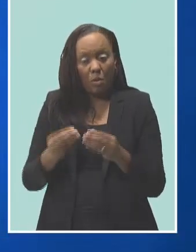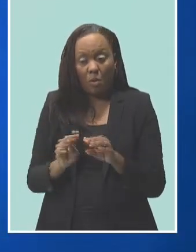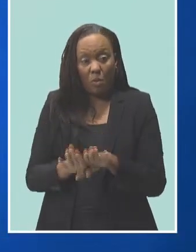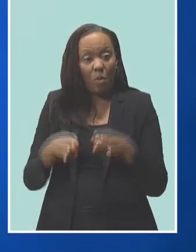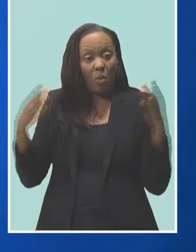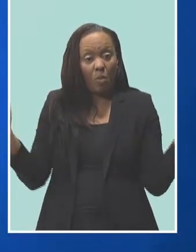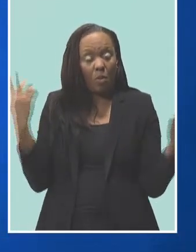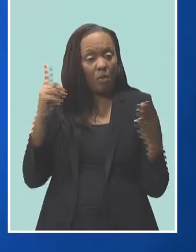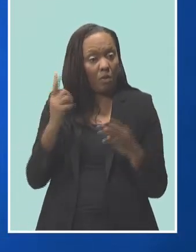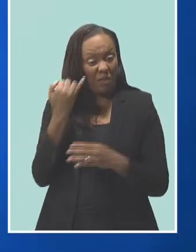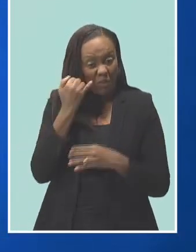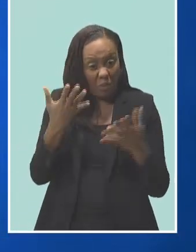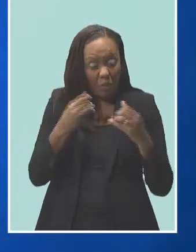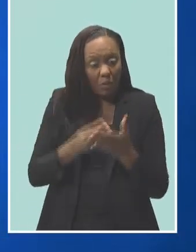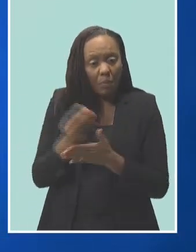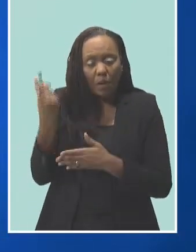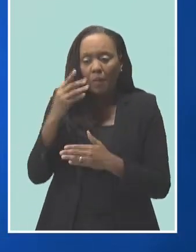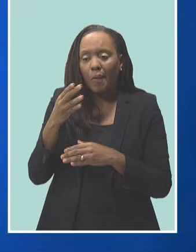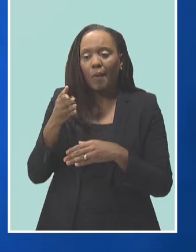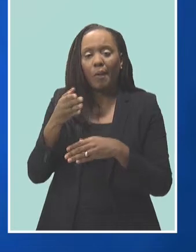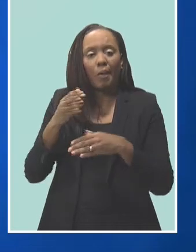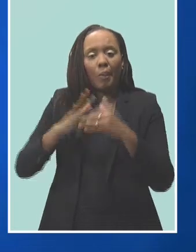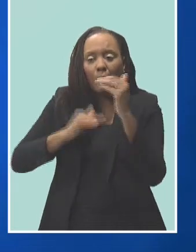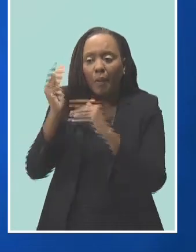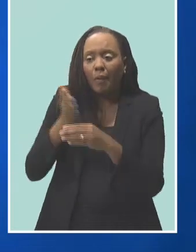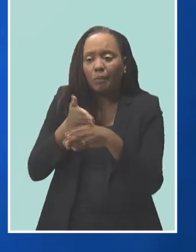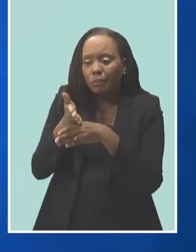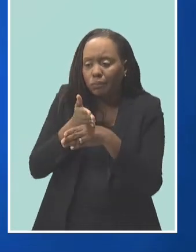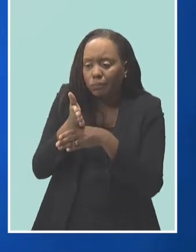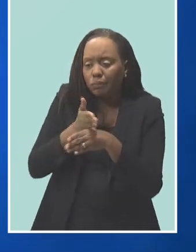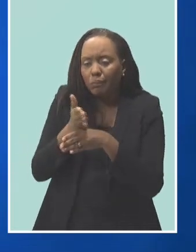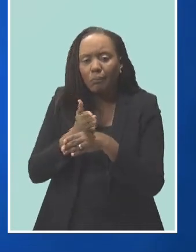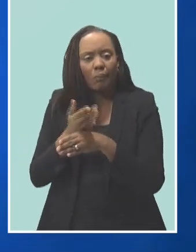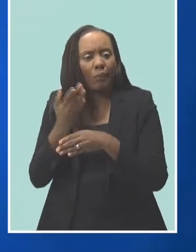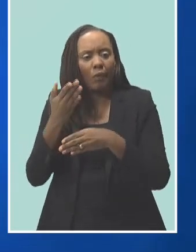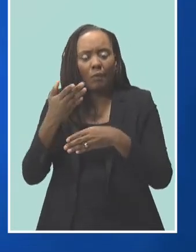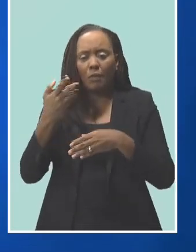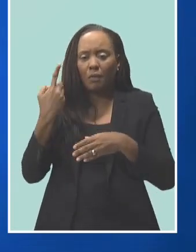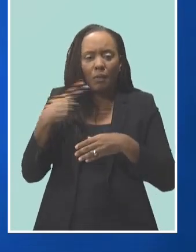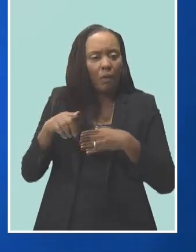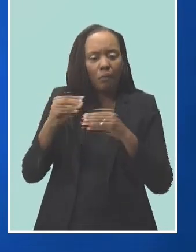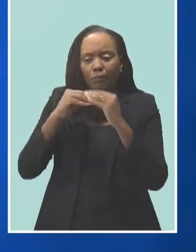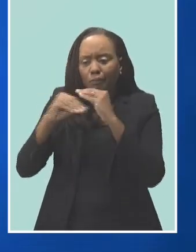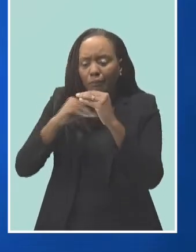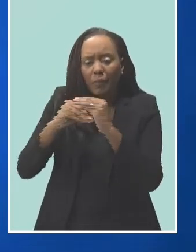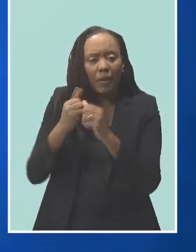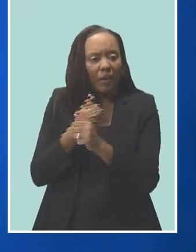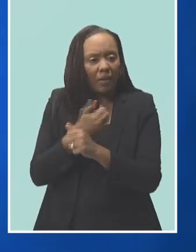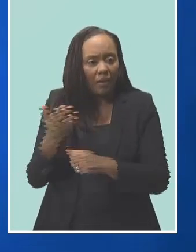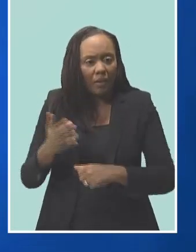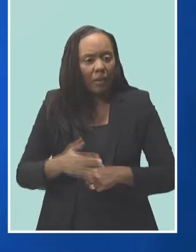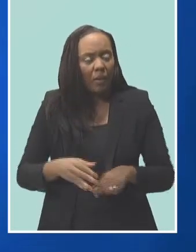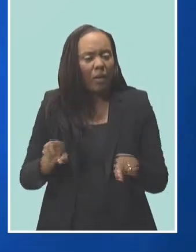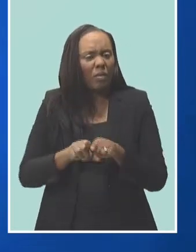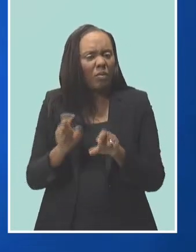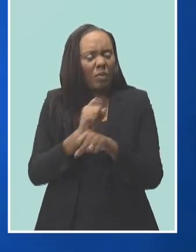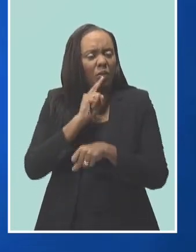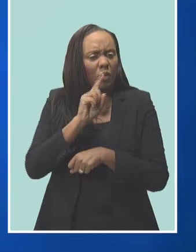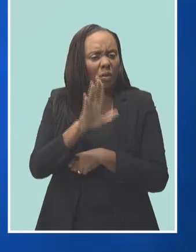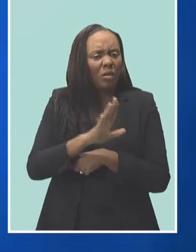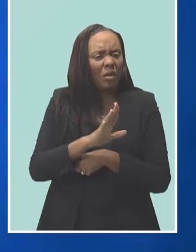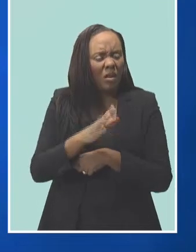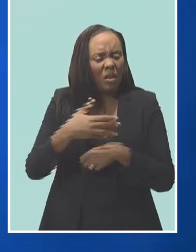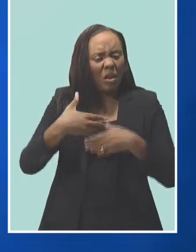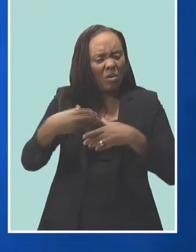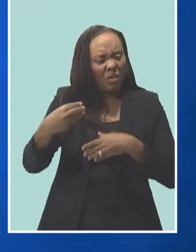building equipment, building supplies which can be used to fix any part of your home which